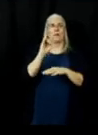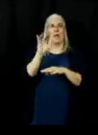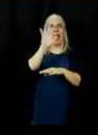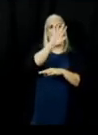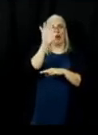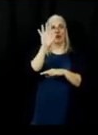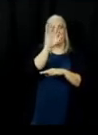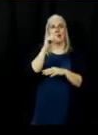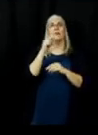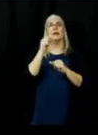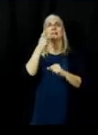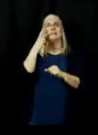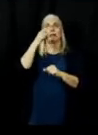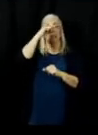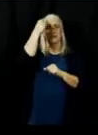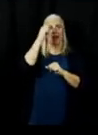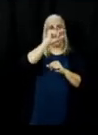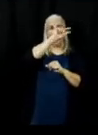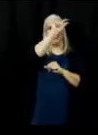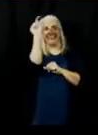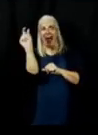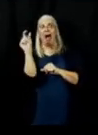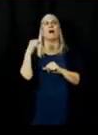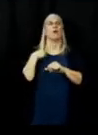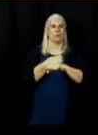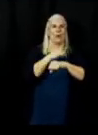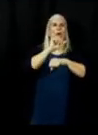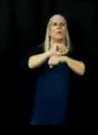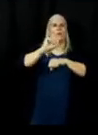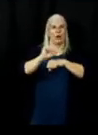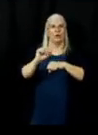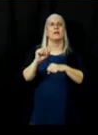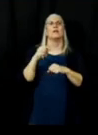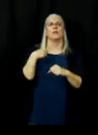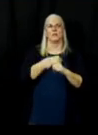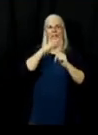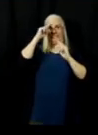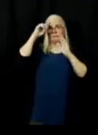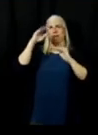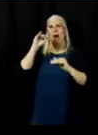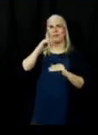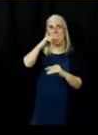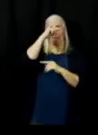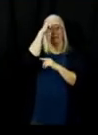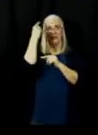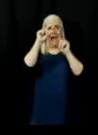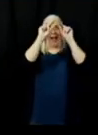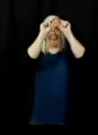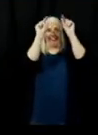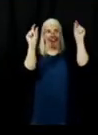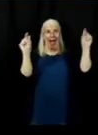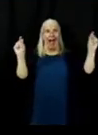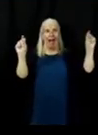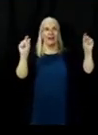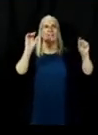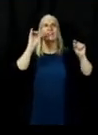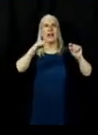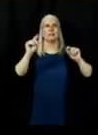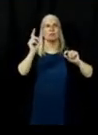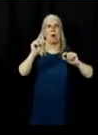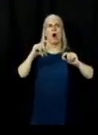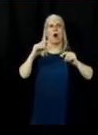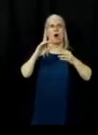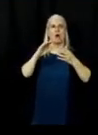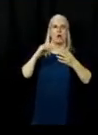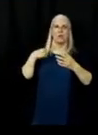night. we anticipate that that black line that's the part that we, you know, those black lines on the map show the parts we're the most confident that we